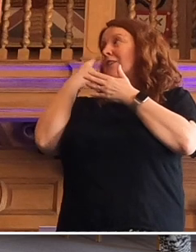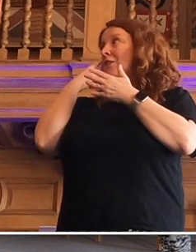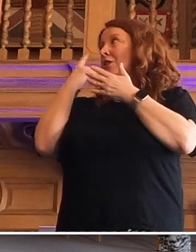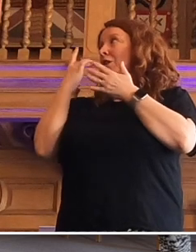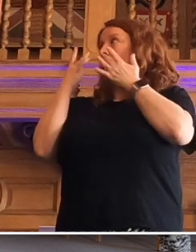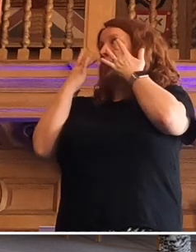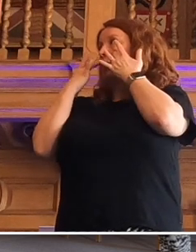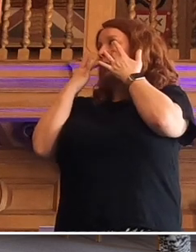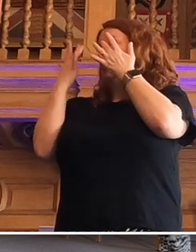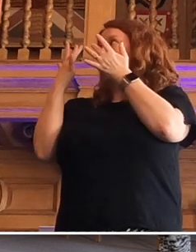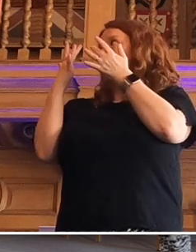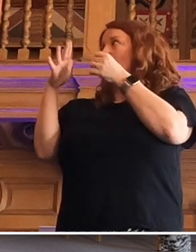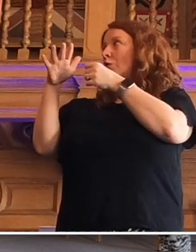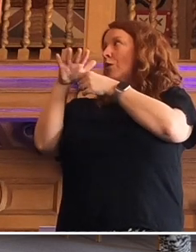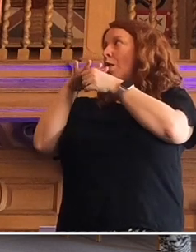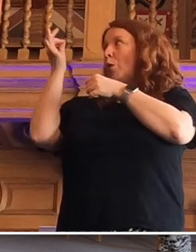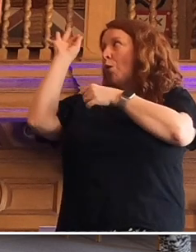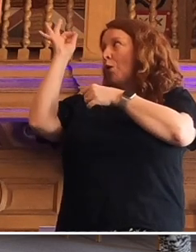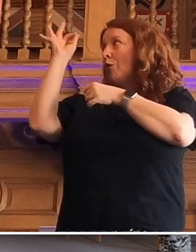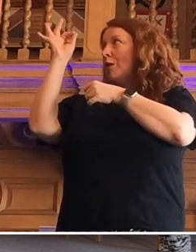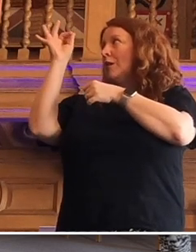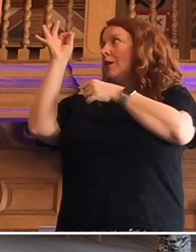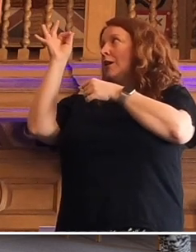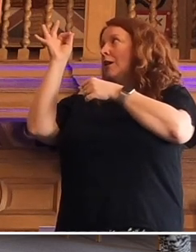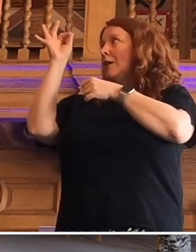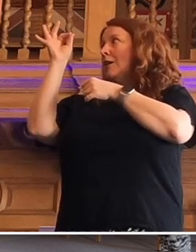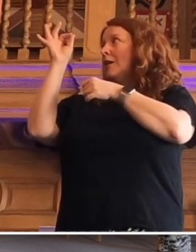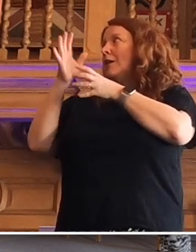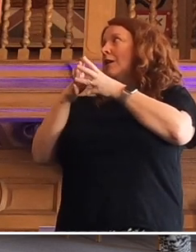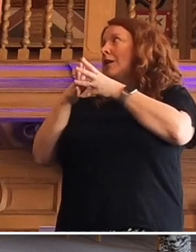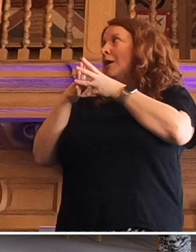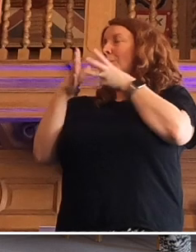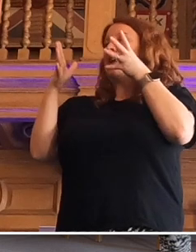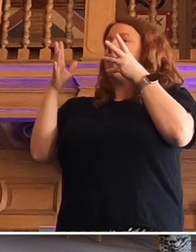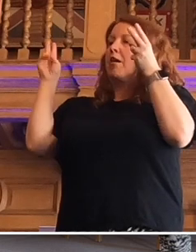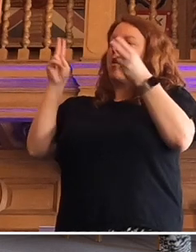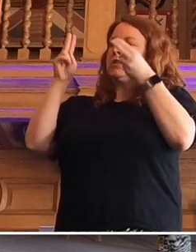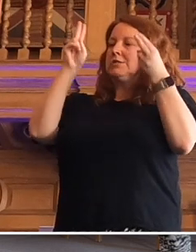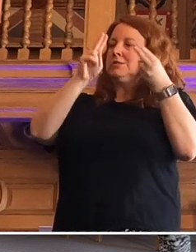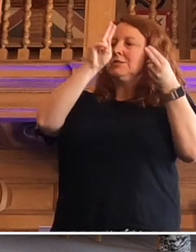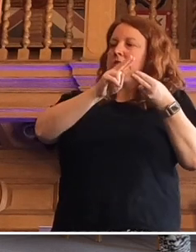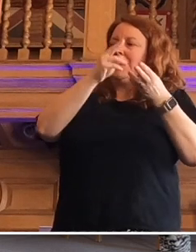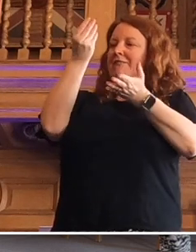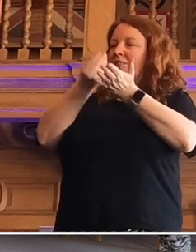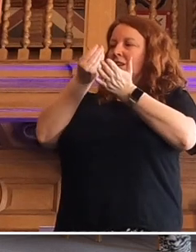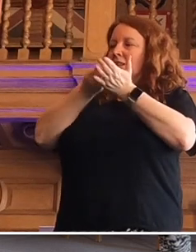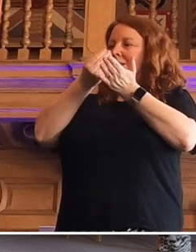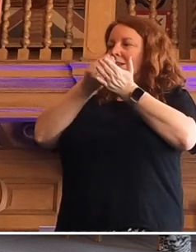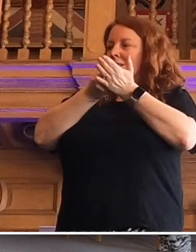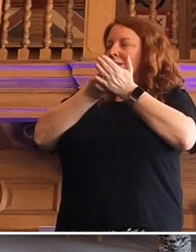local authorities that had bigger cuts in funding